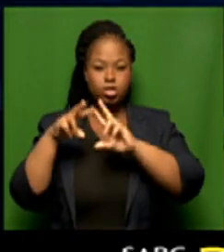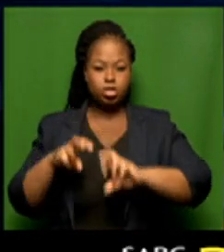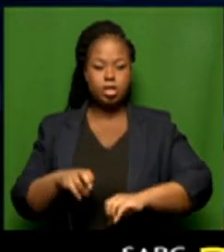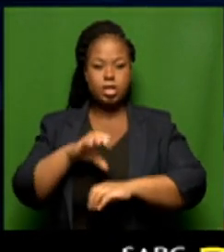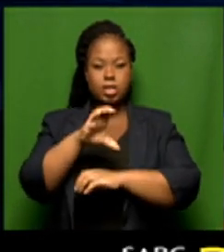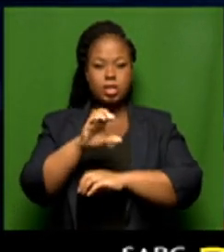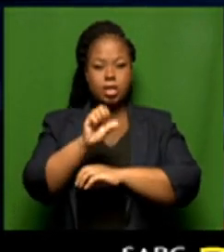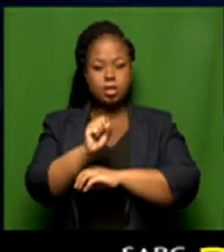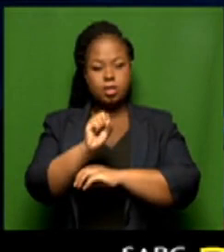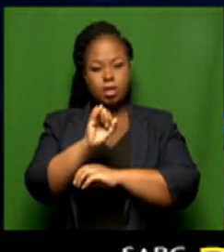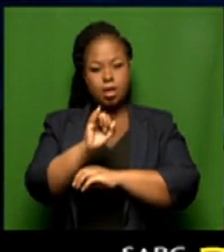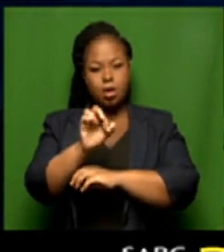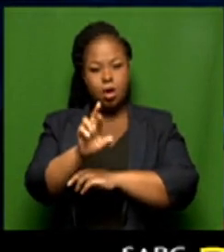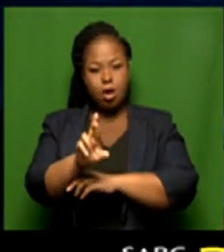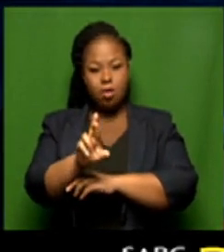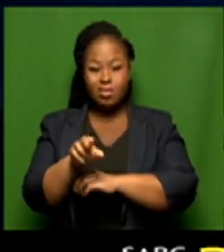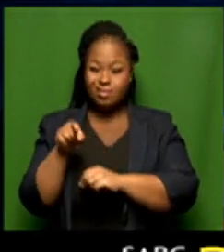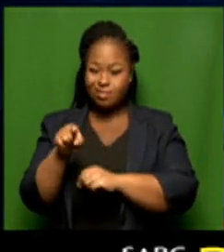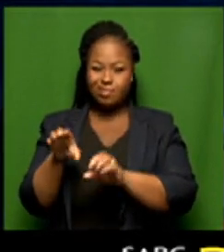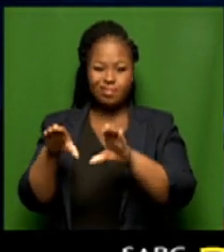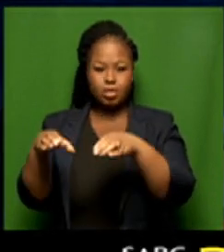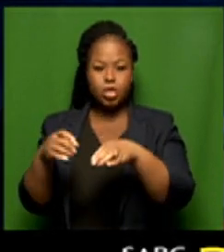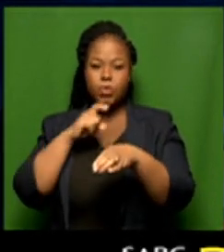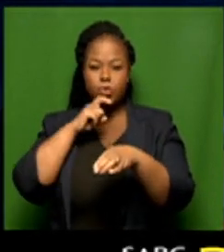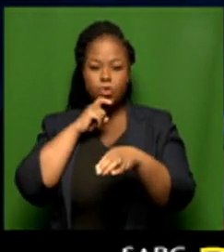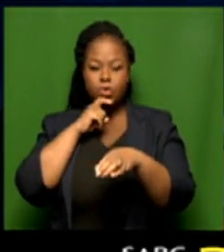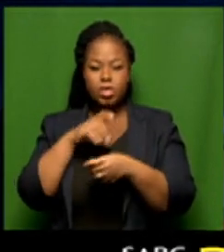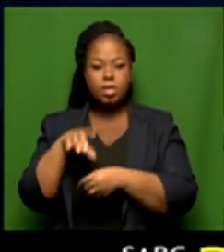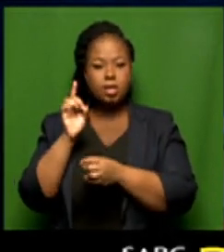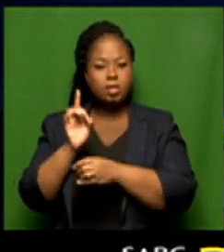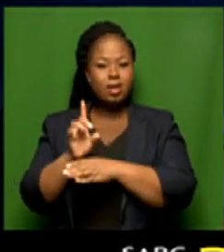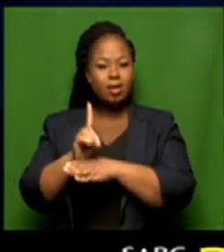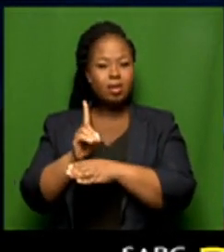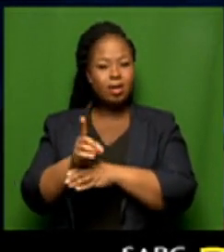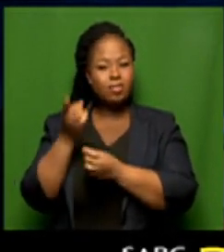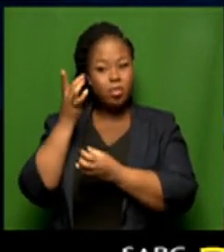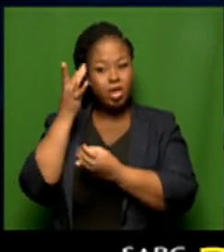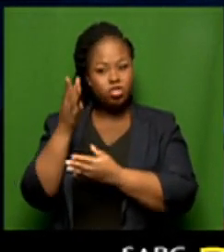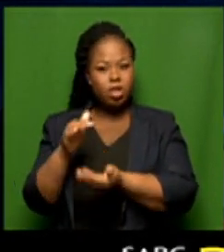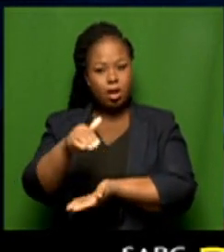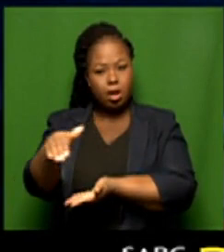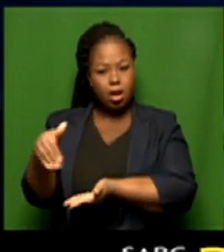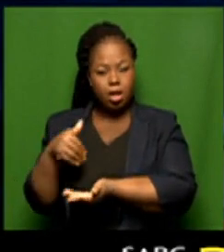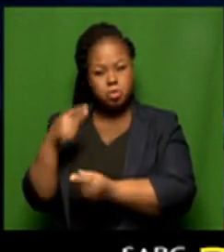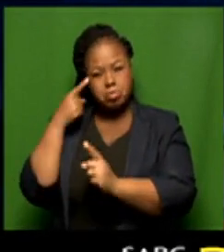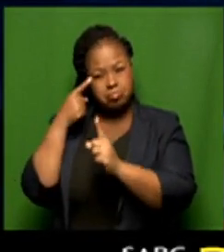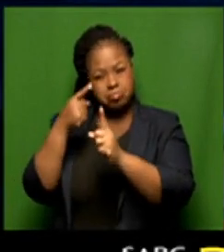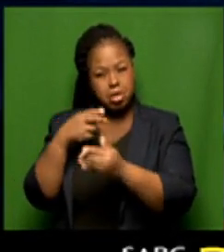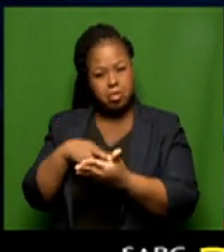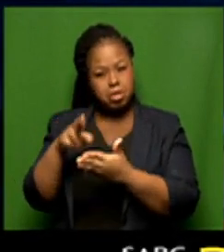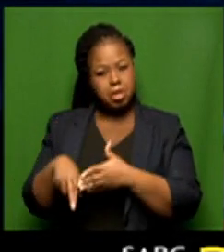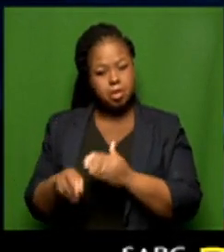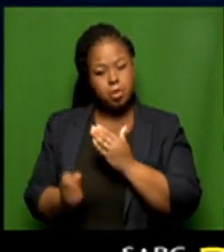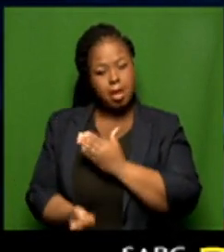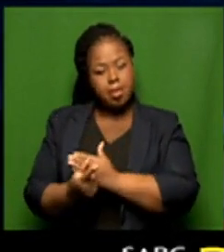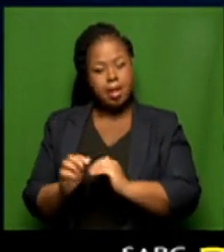or the CSIR, is one of them. And they use data collected to predict results. But how accurate are they? And